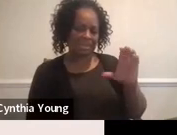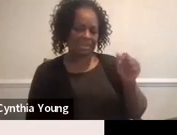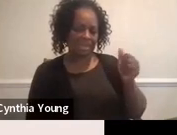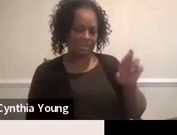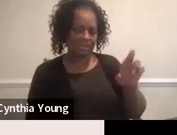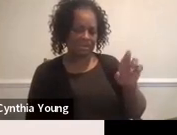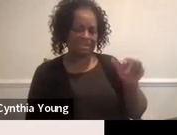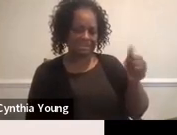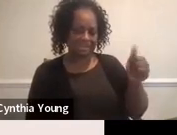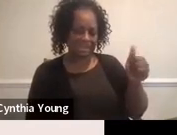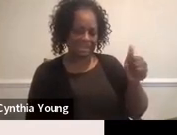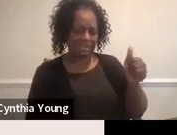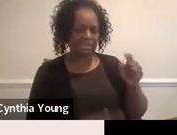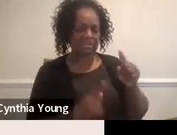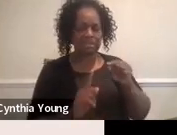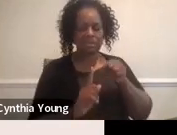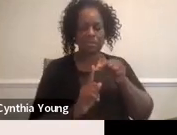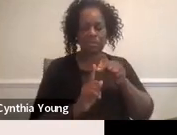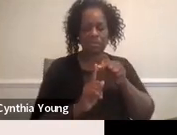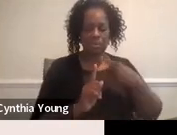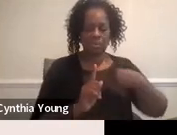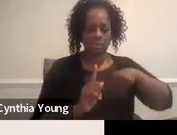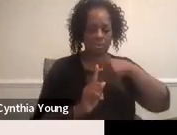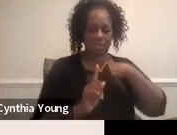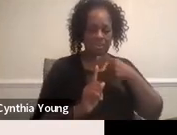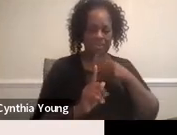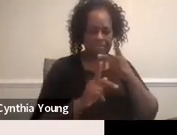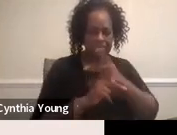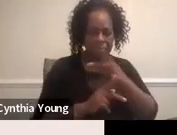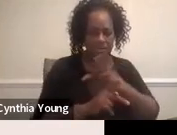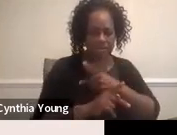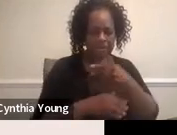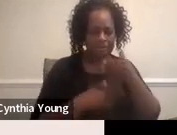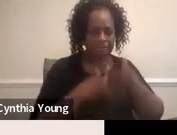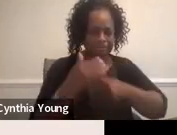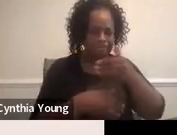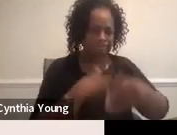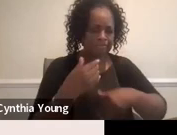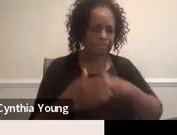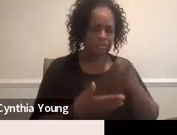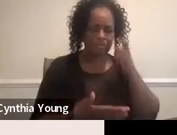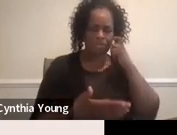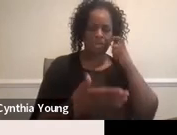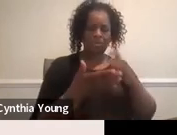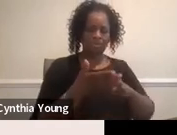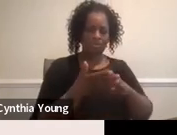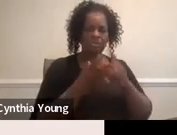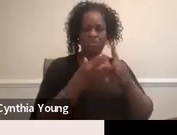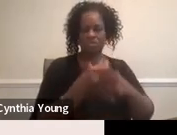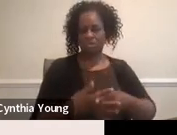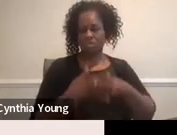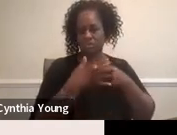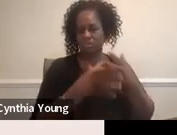um, we kind of figured it out as we went along because we just started getting those.